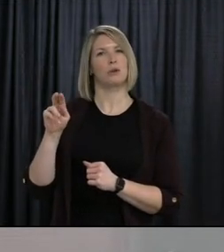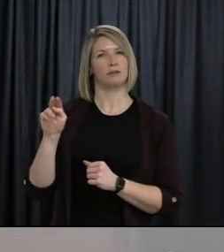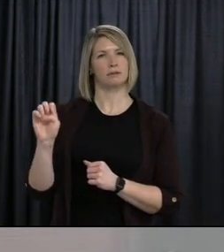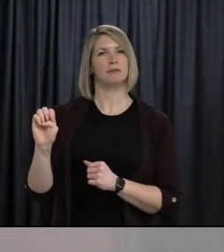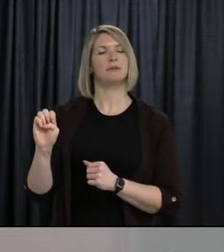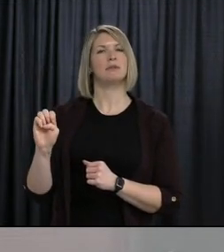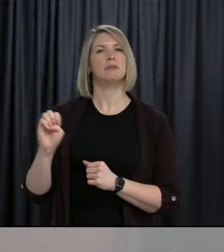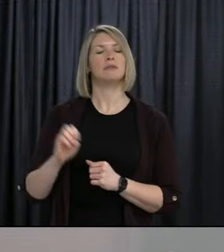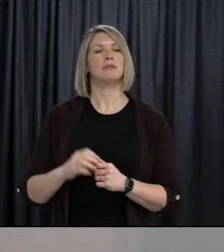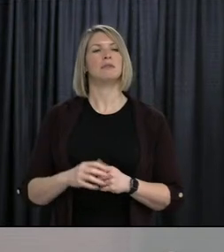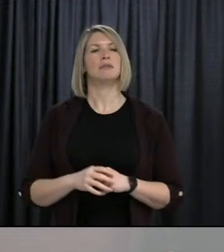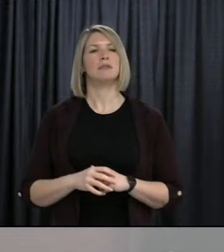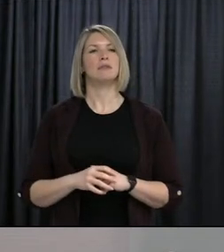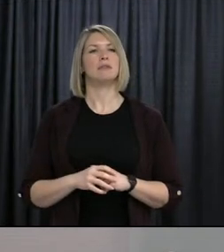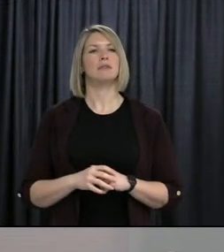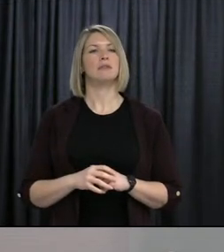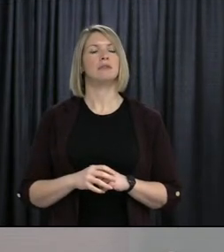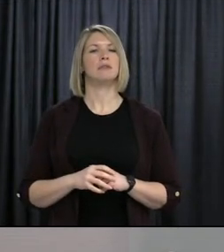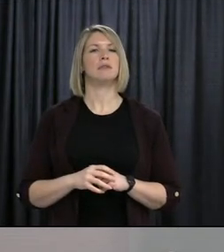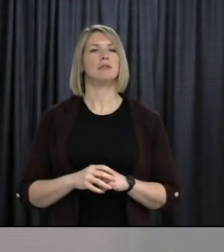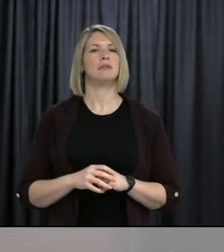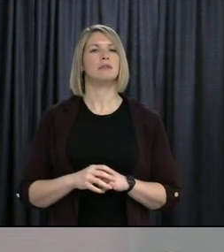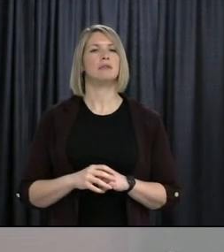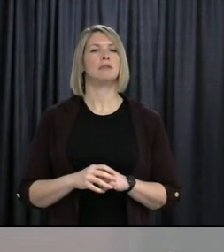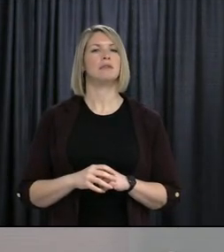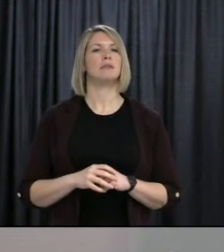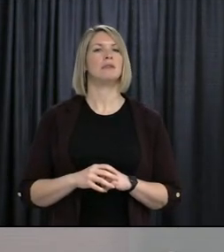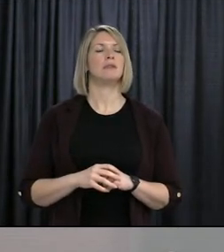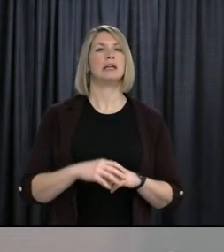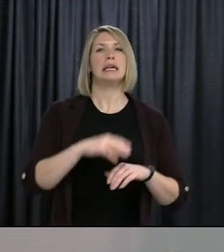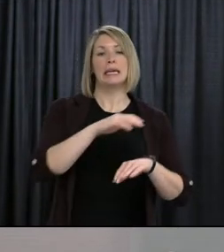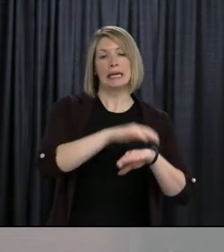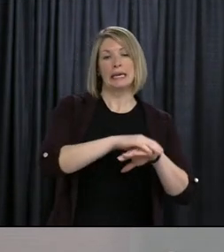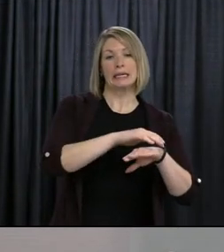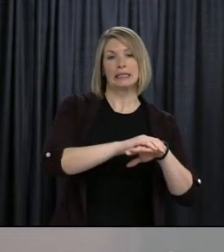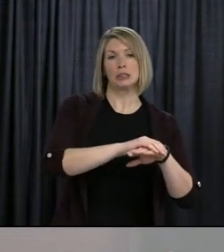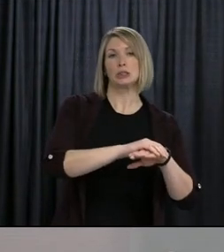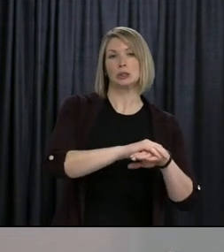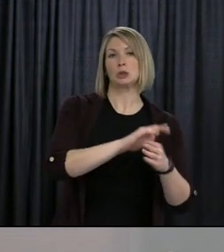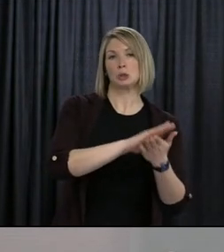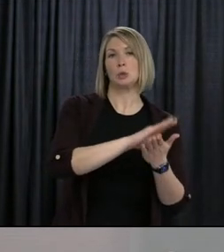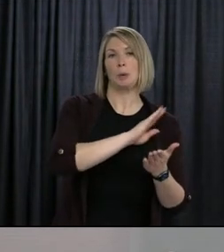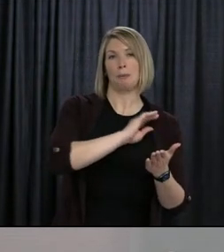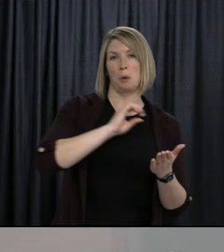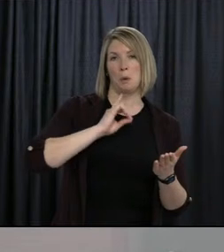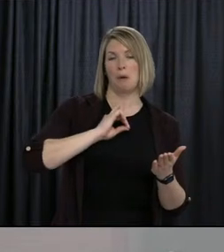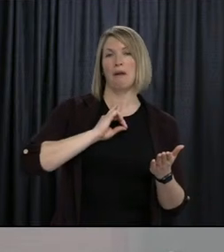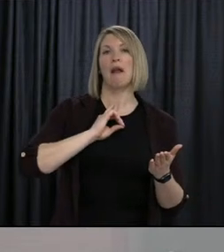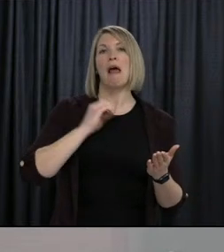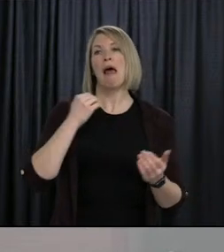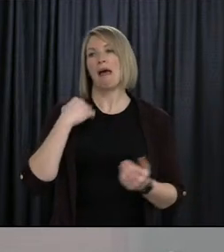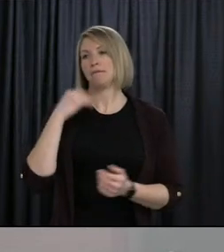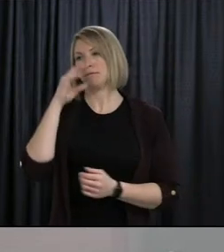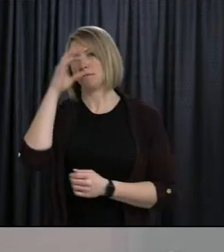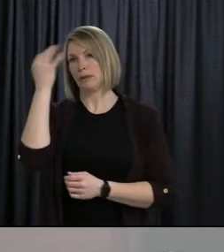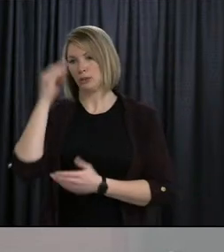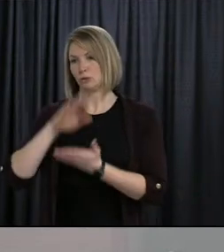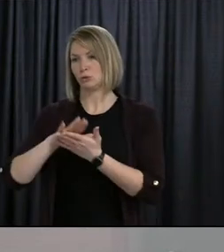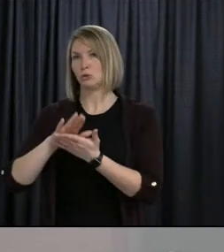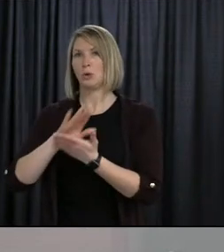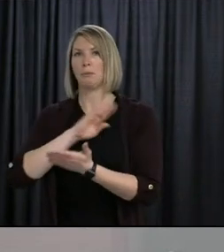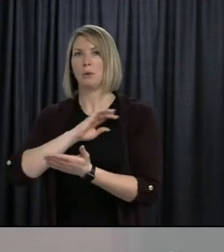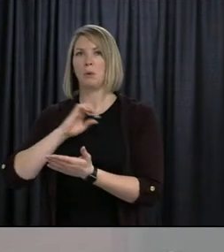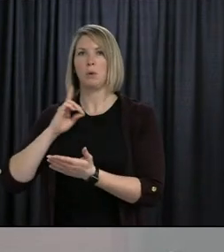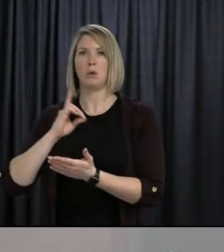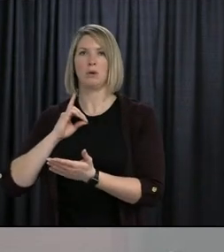the English School Board is there. But in the province, there's also the French School Board. I was wondering why aren't they there?